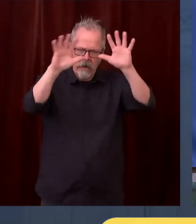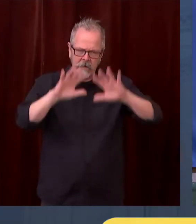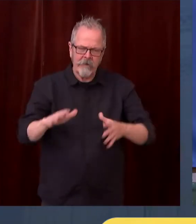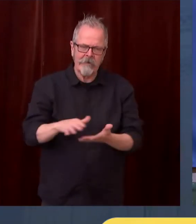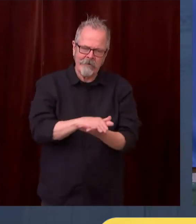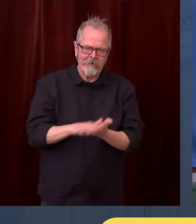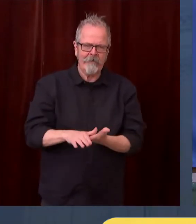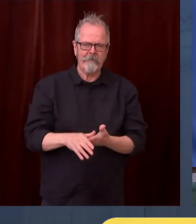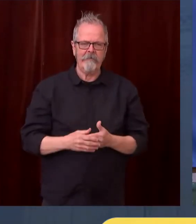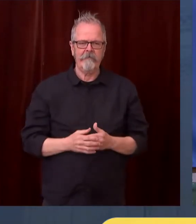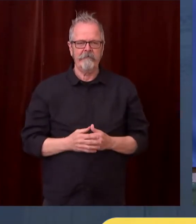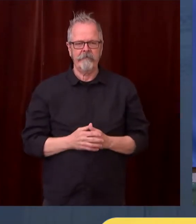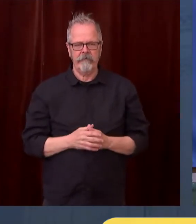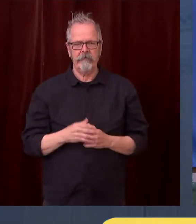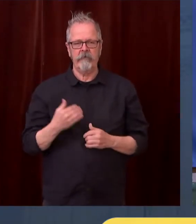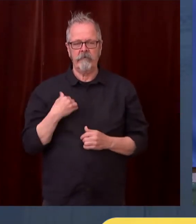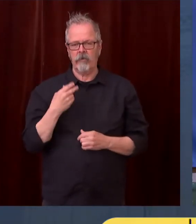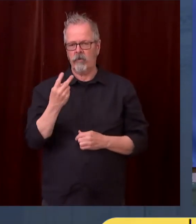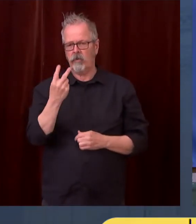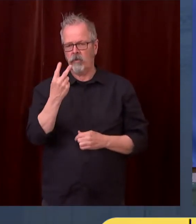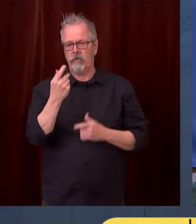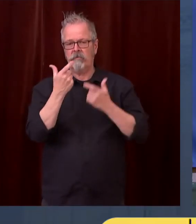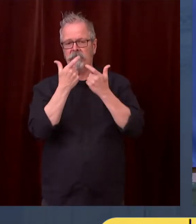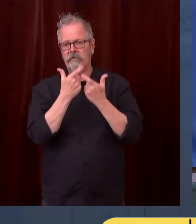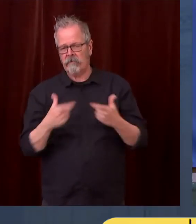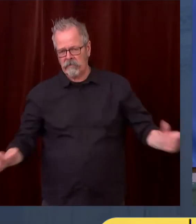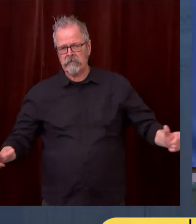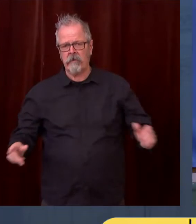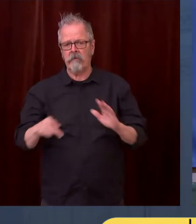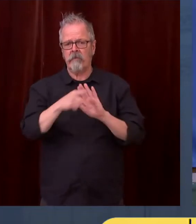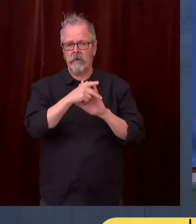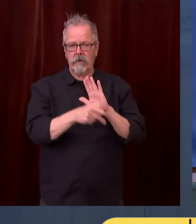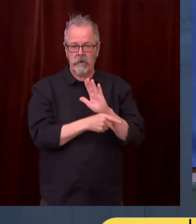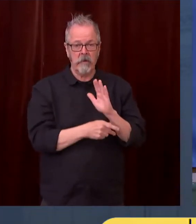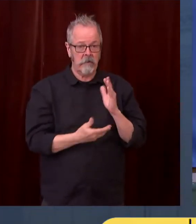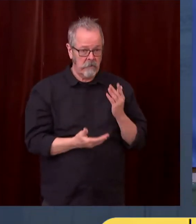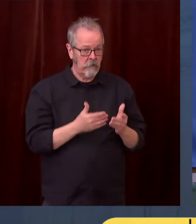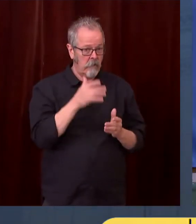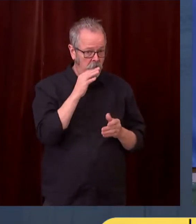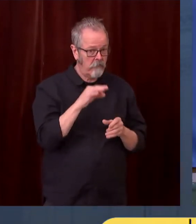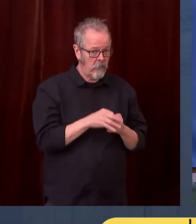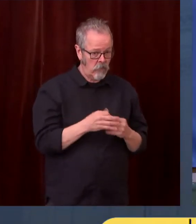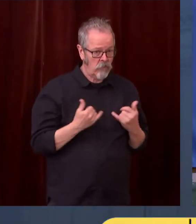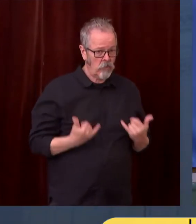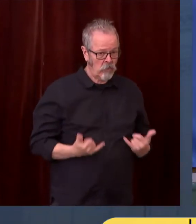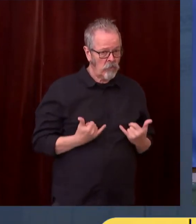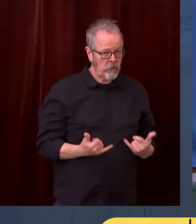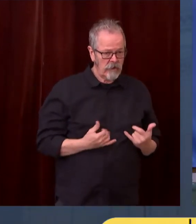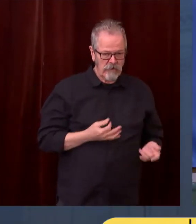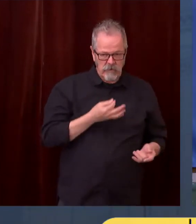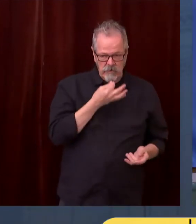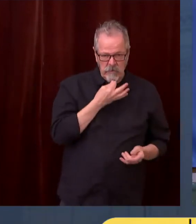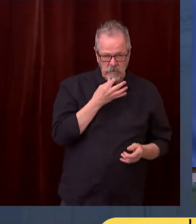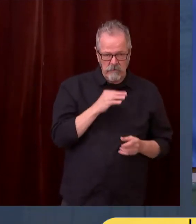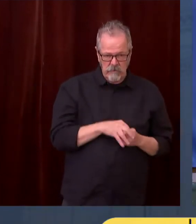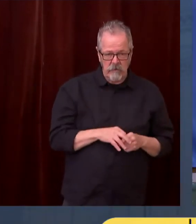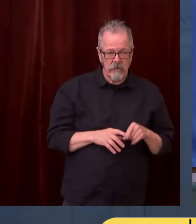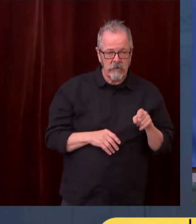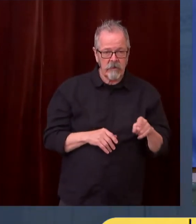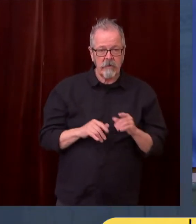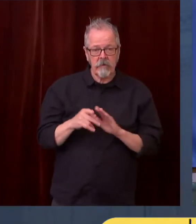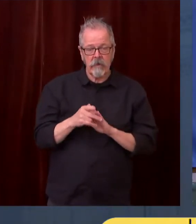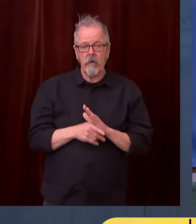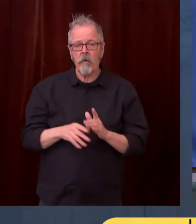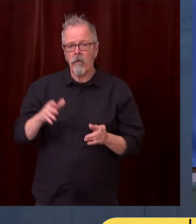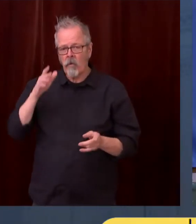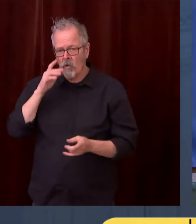simultaneously reduce carbon emissions and create jobs in the state of Washington. Those